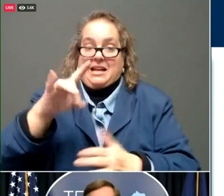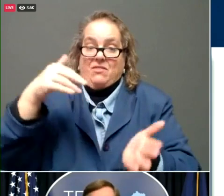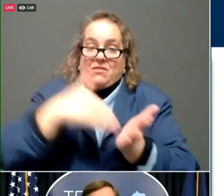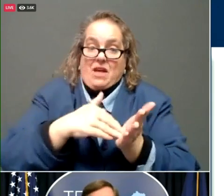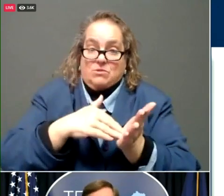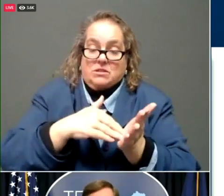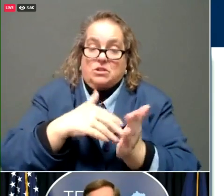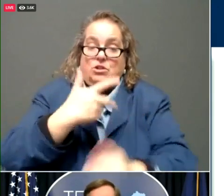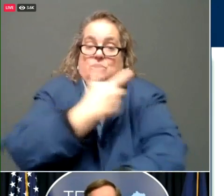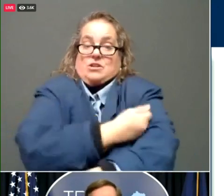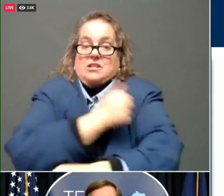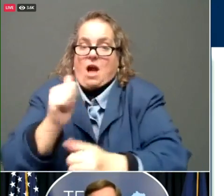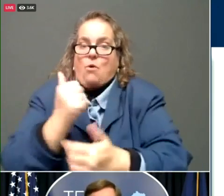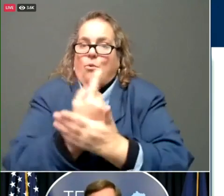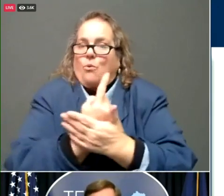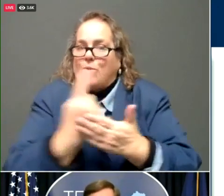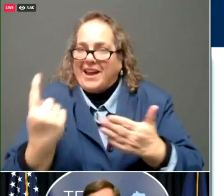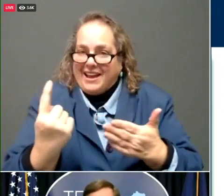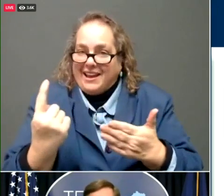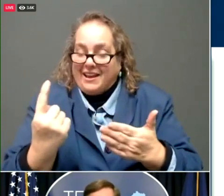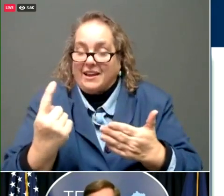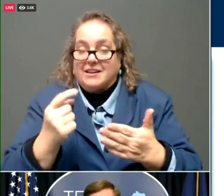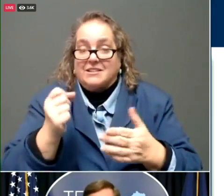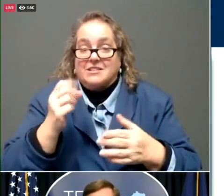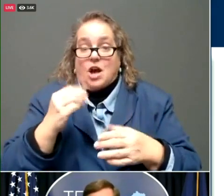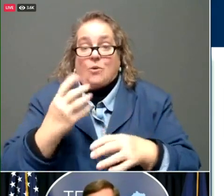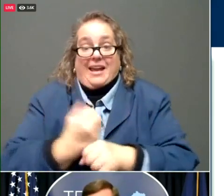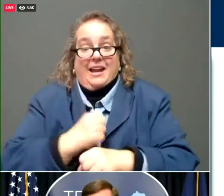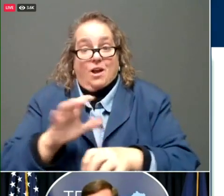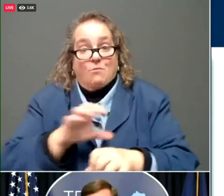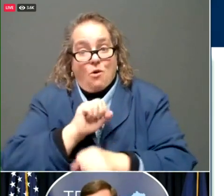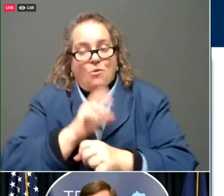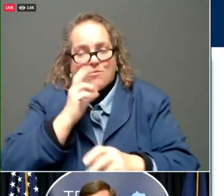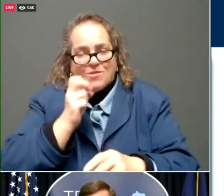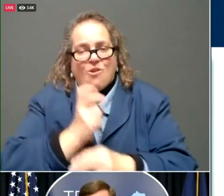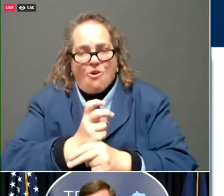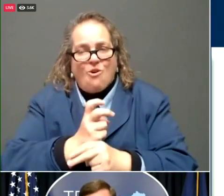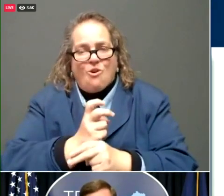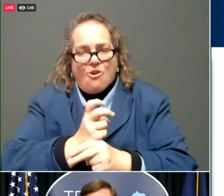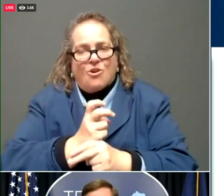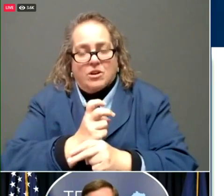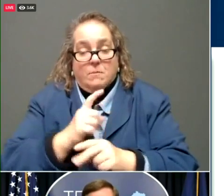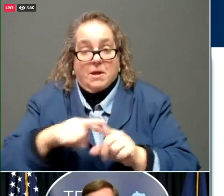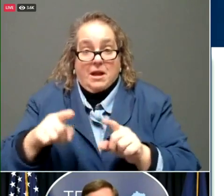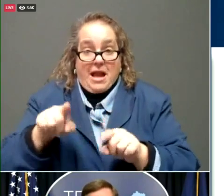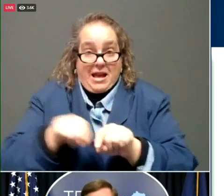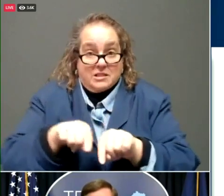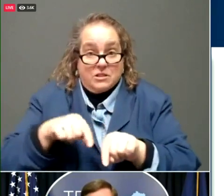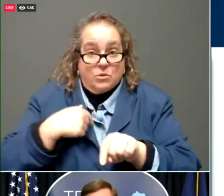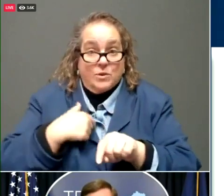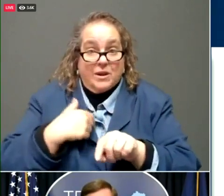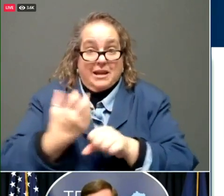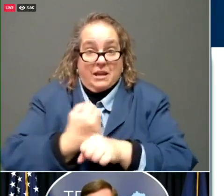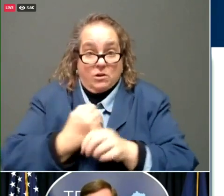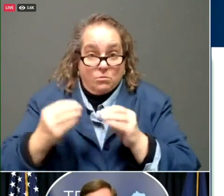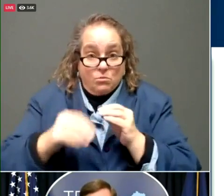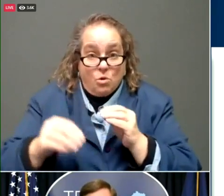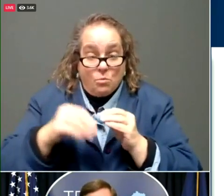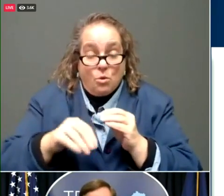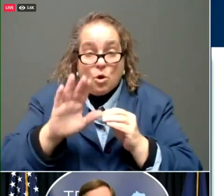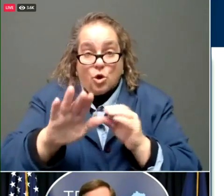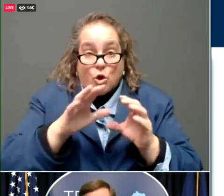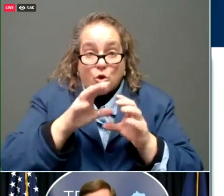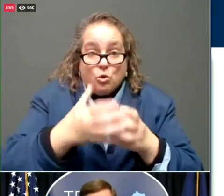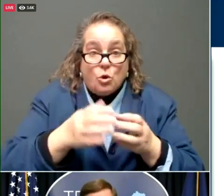math and you know that getting an appointment is going to be hard for a period of time. But as more of the group that you are in, uh, gets